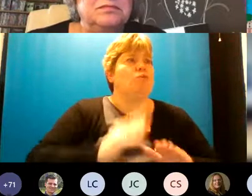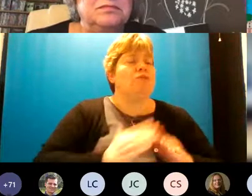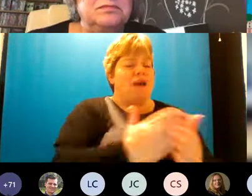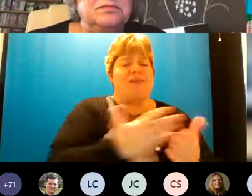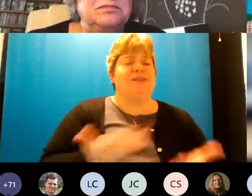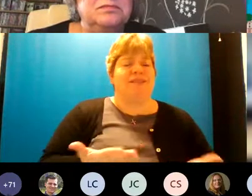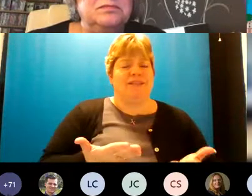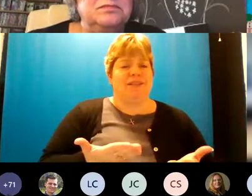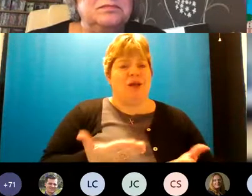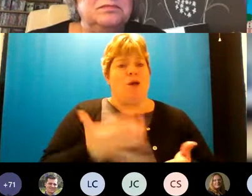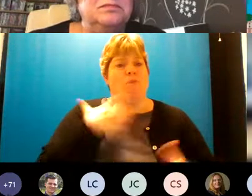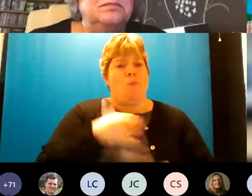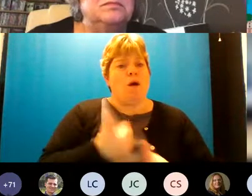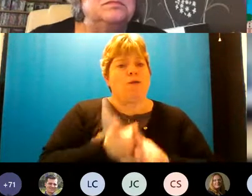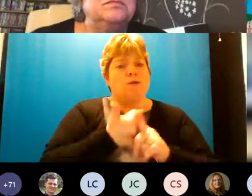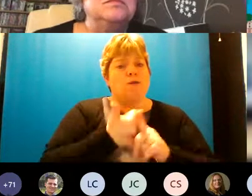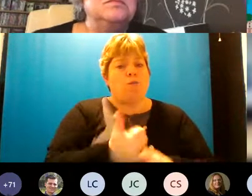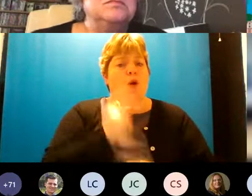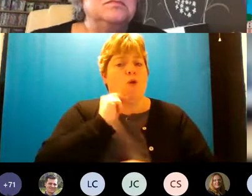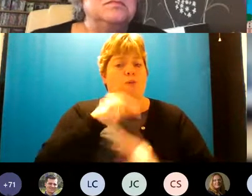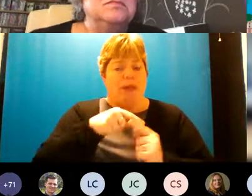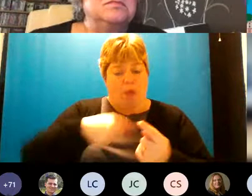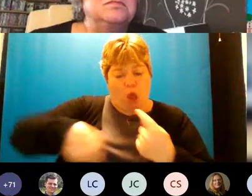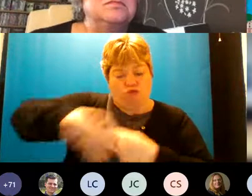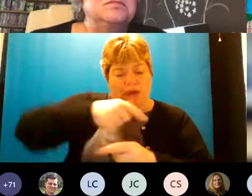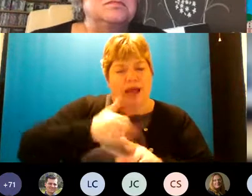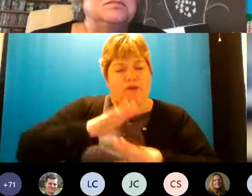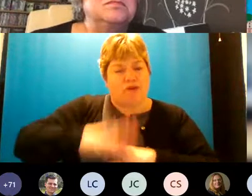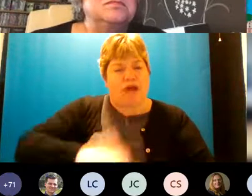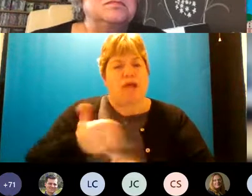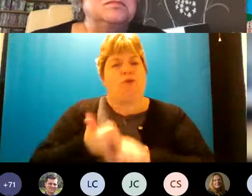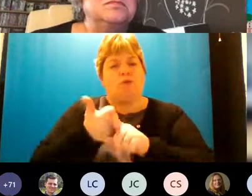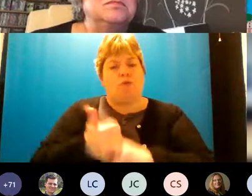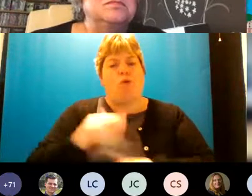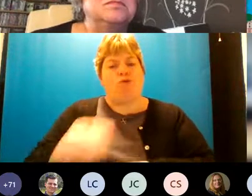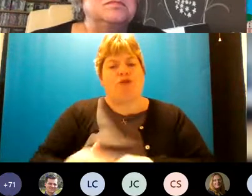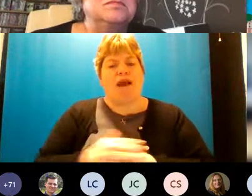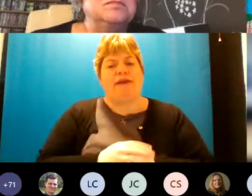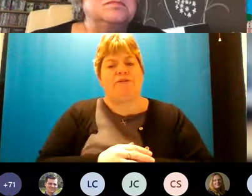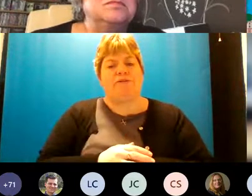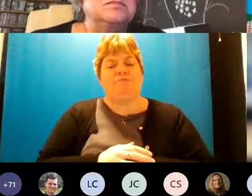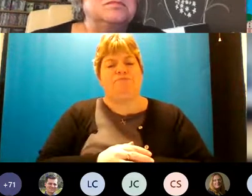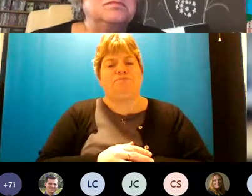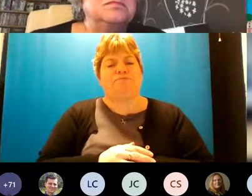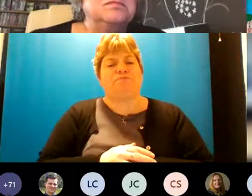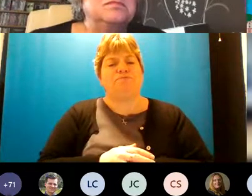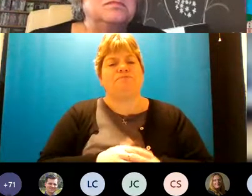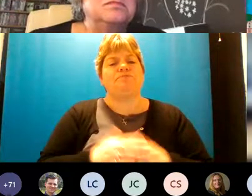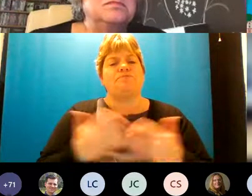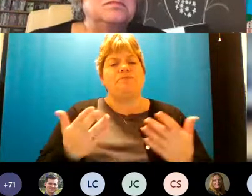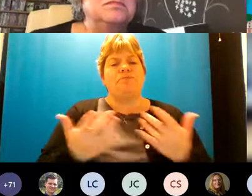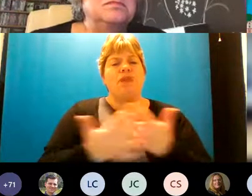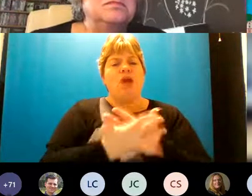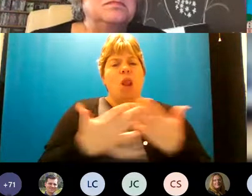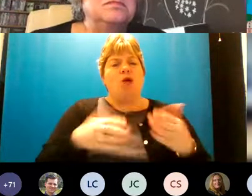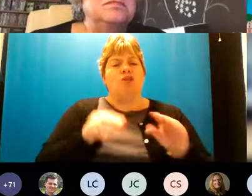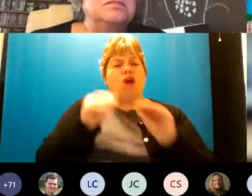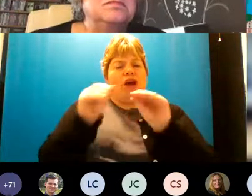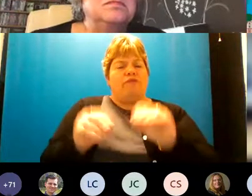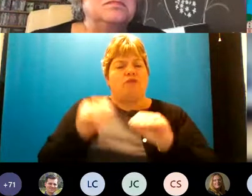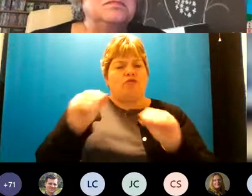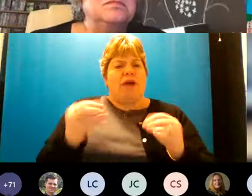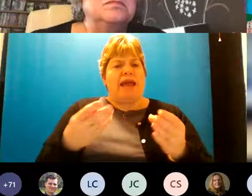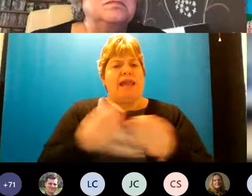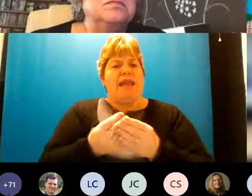want you know we want to support the people around the child to be able to support the child and so there's a you know a lot of training around sort of trauma